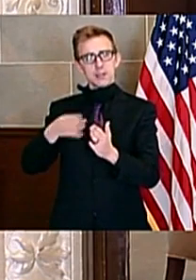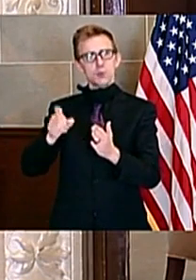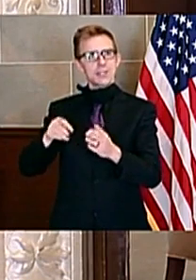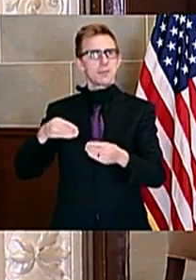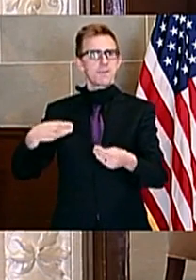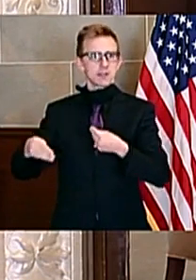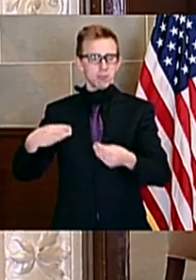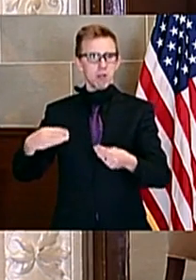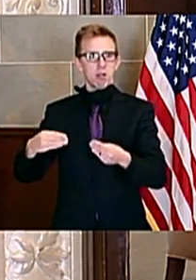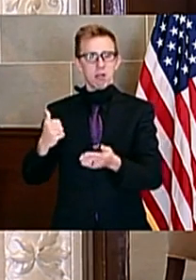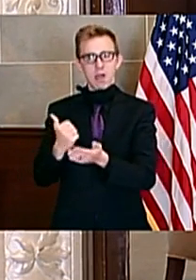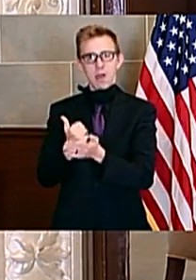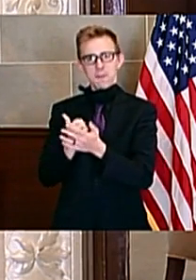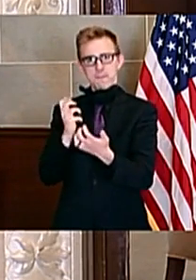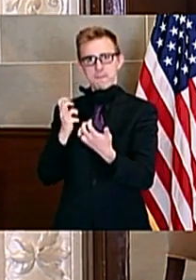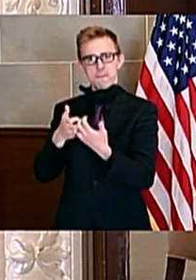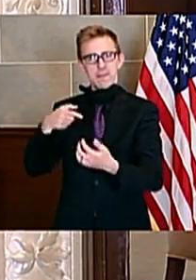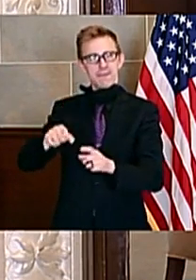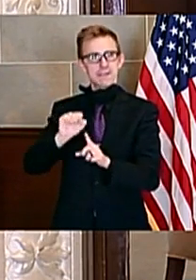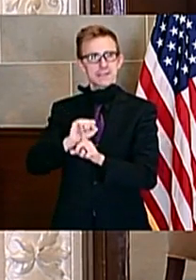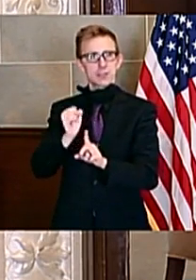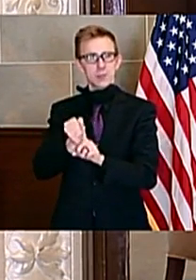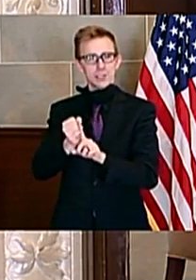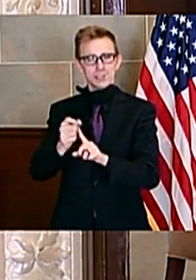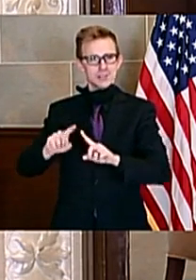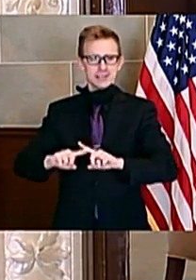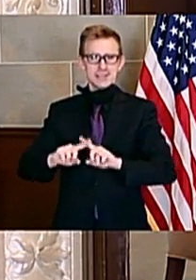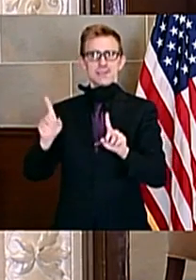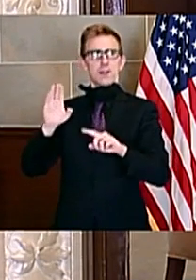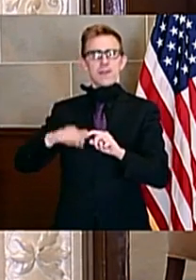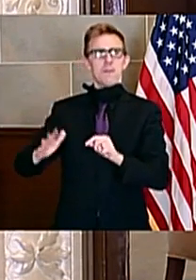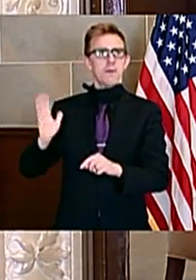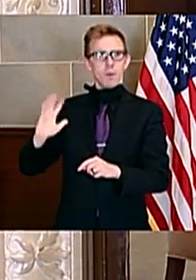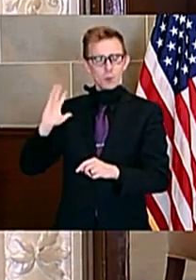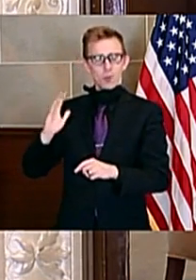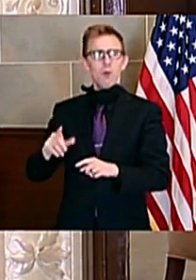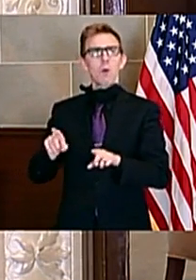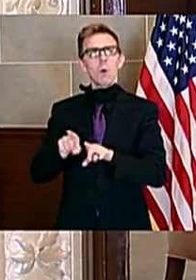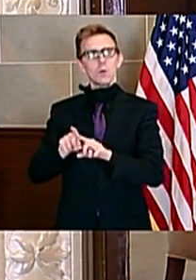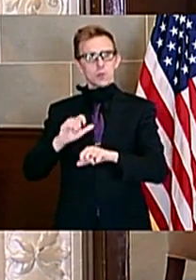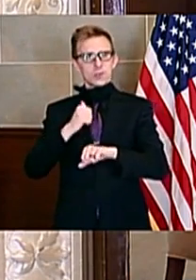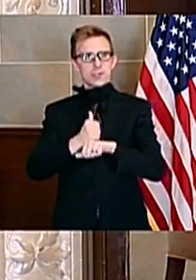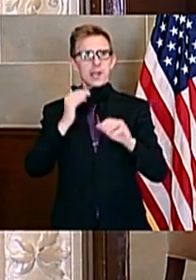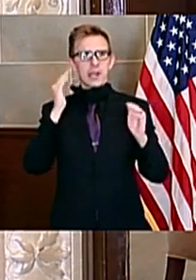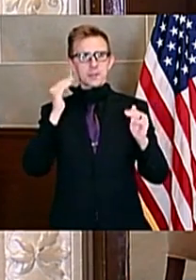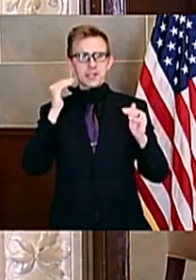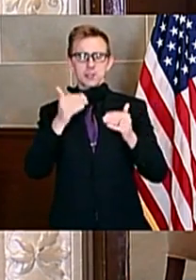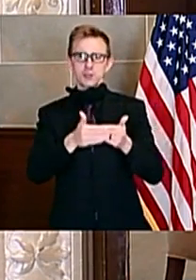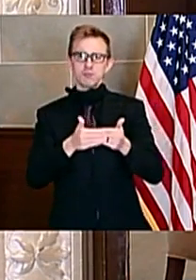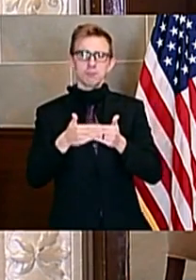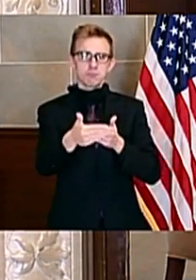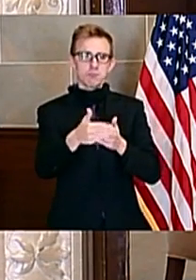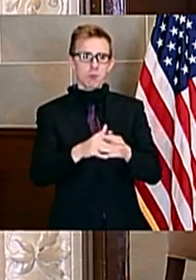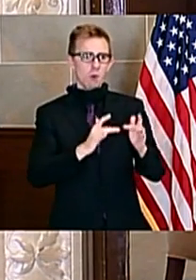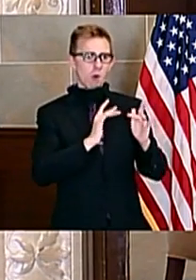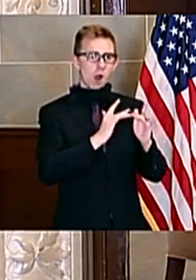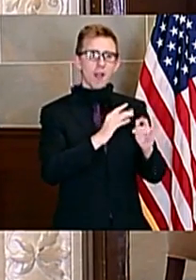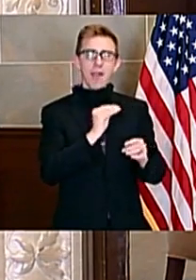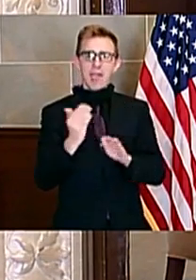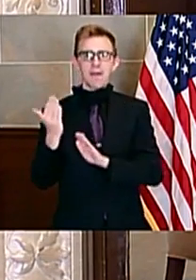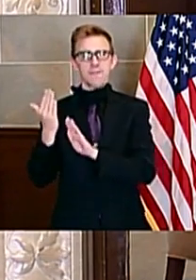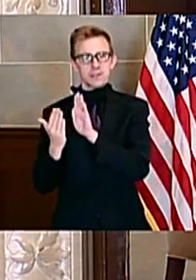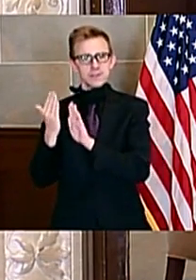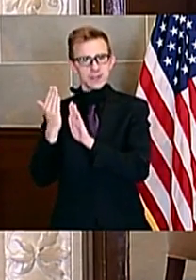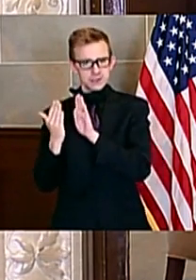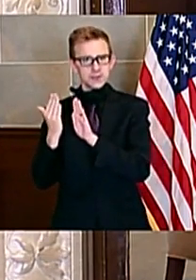to help accommodate these unique times, as well as establishing expectations for both remote and face-to